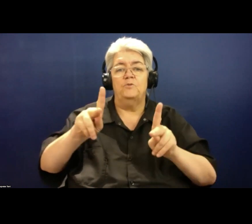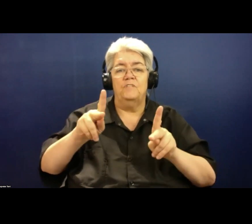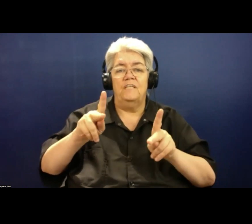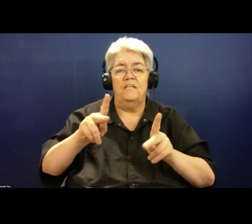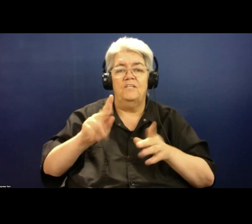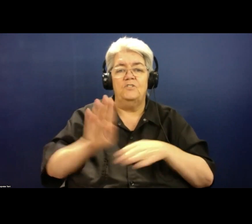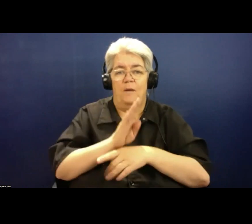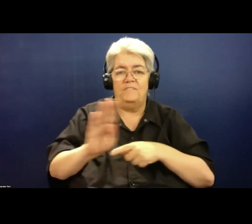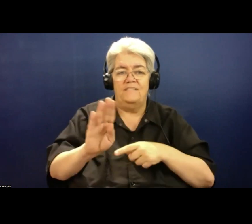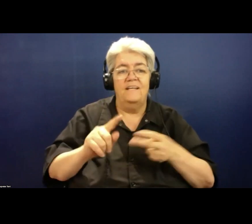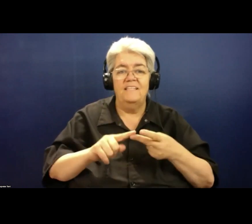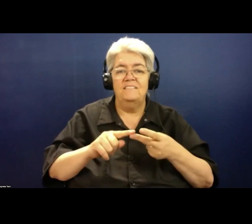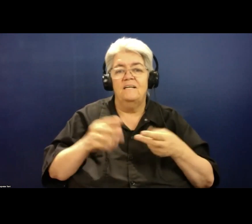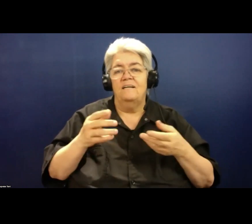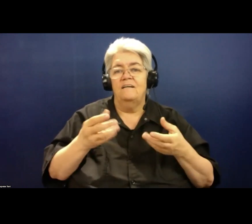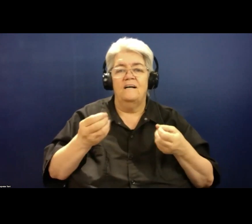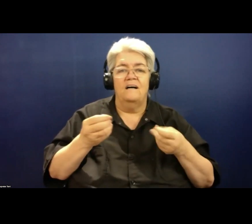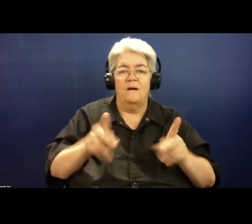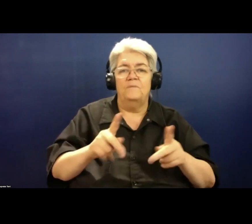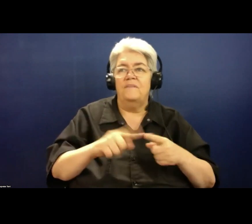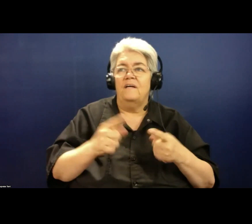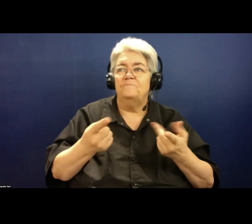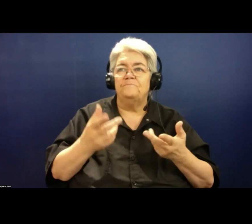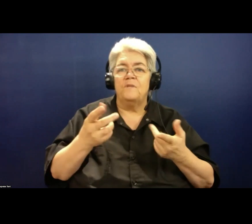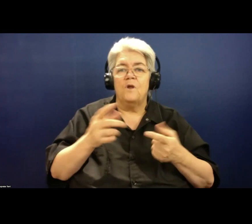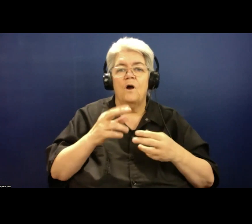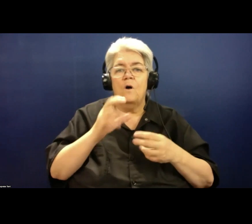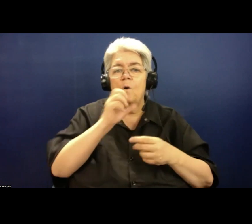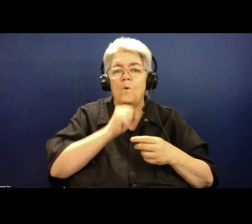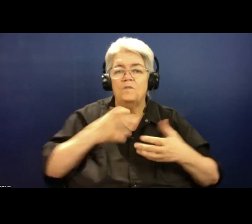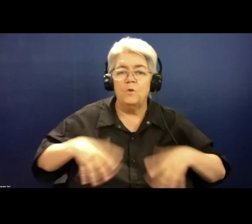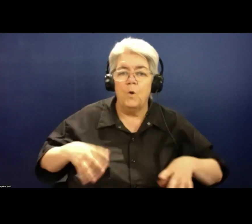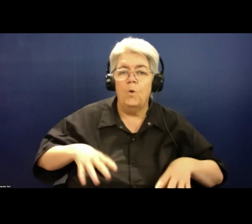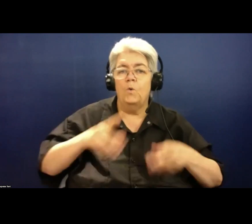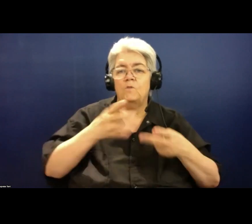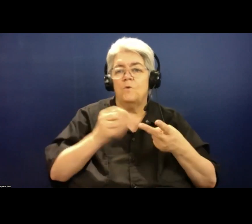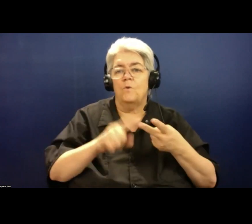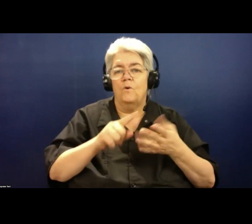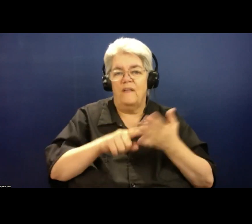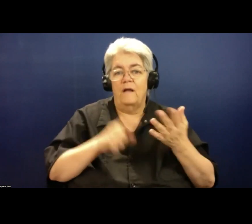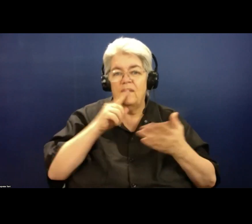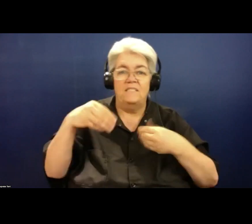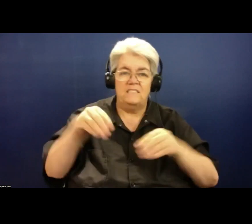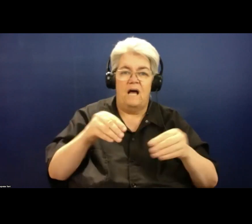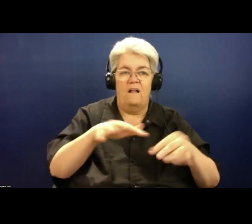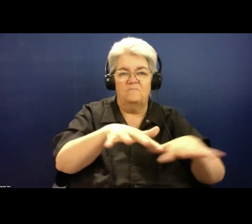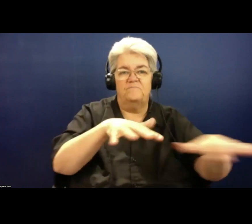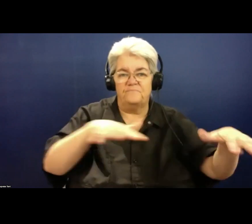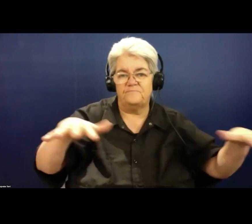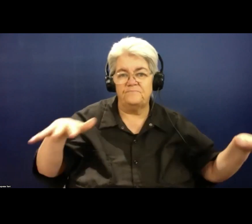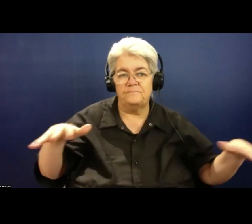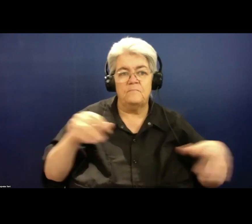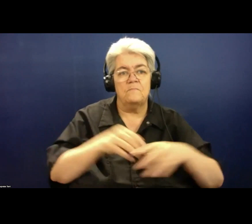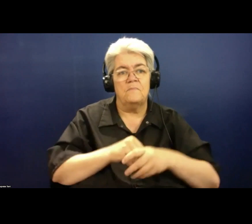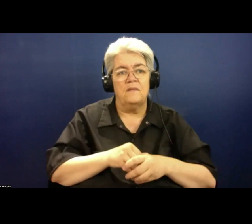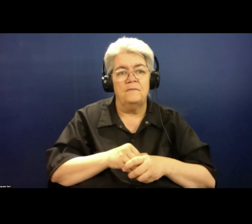shops where recycled clothes and furniture are sold often on the high street in suburbs around Australia and towns around Australia.